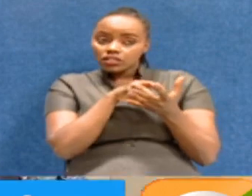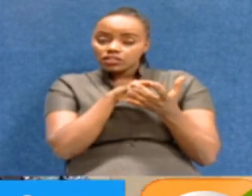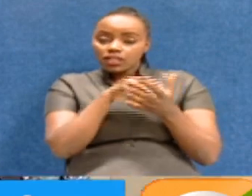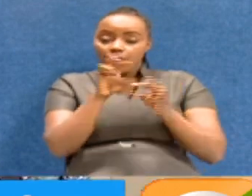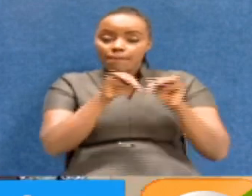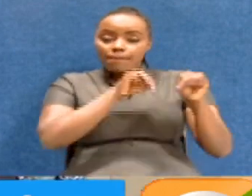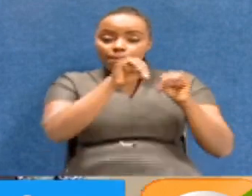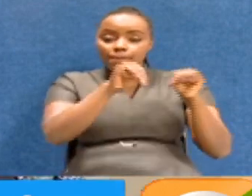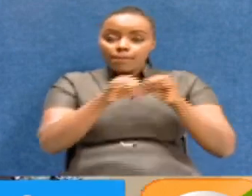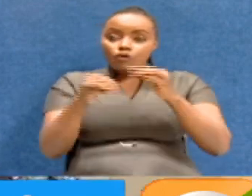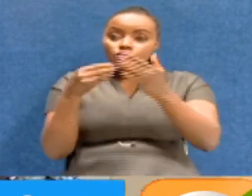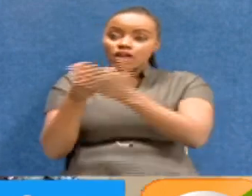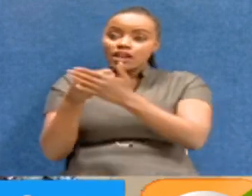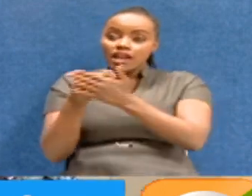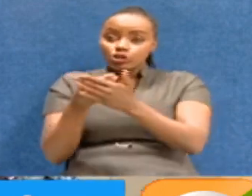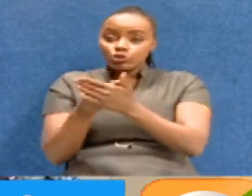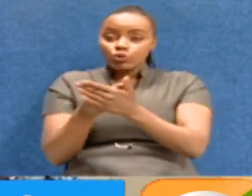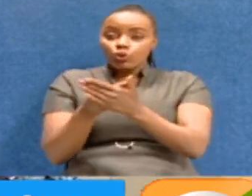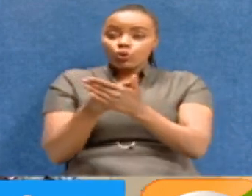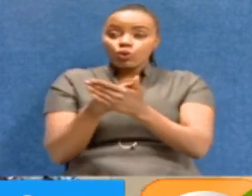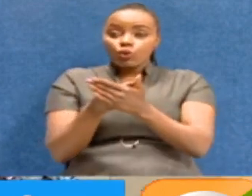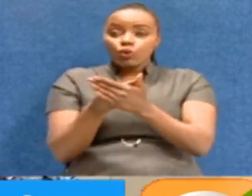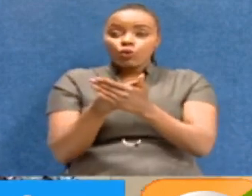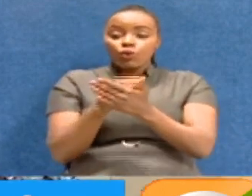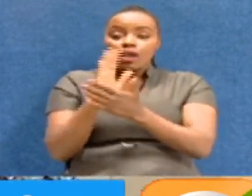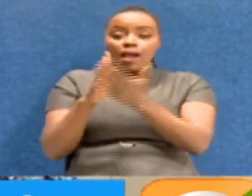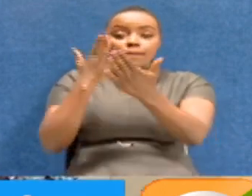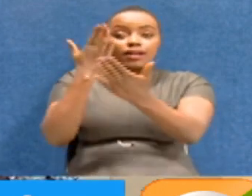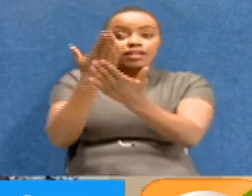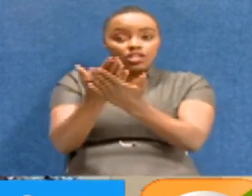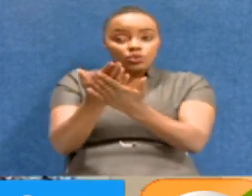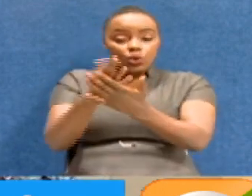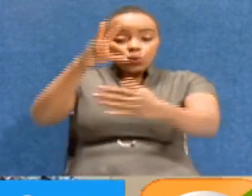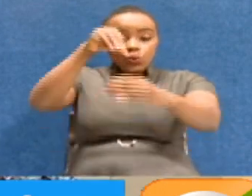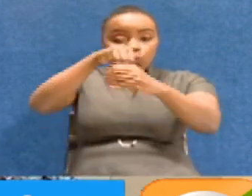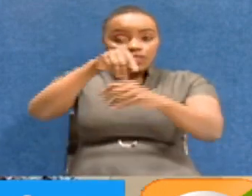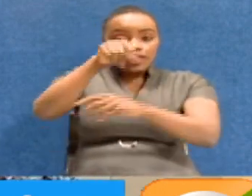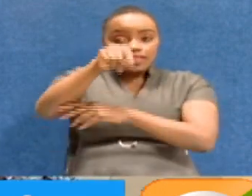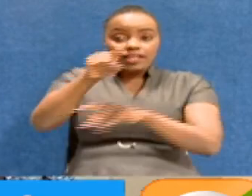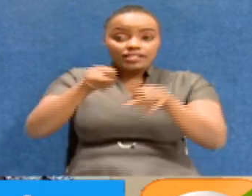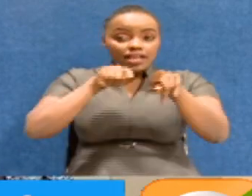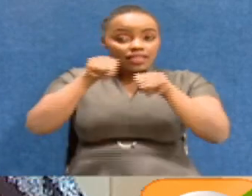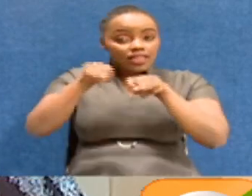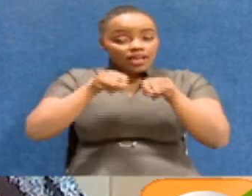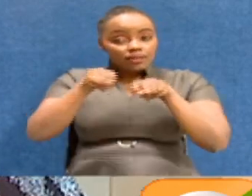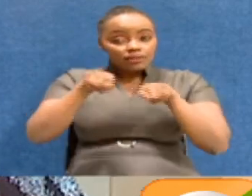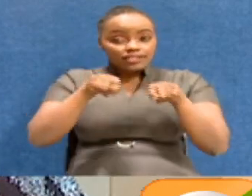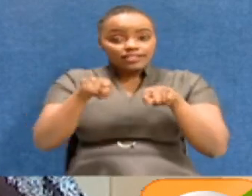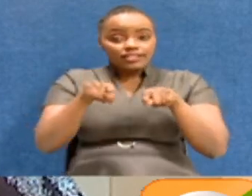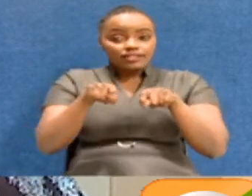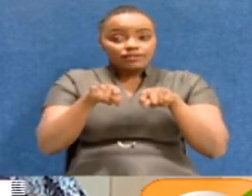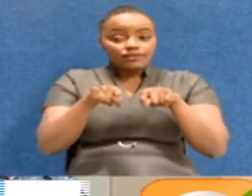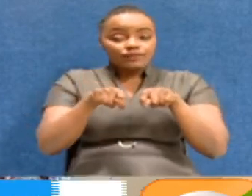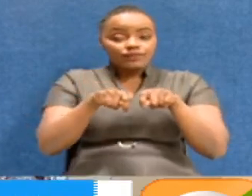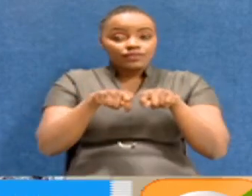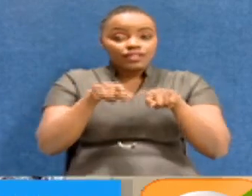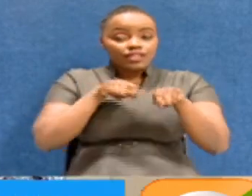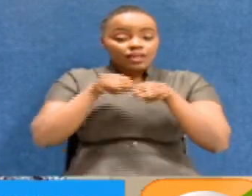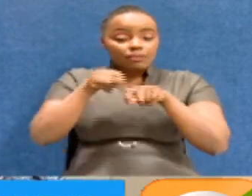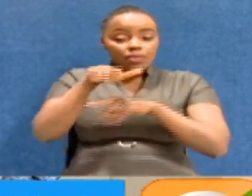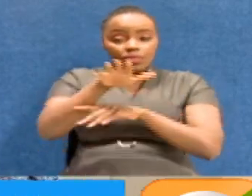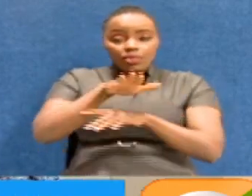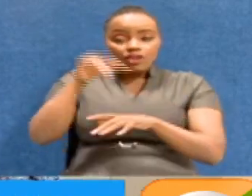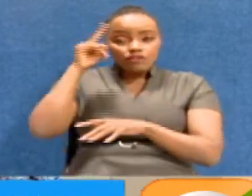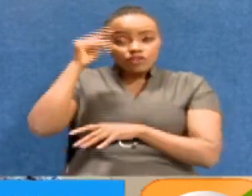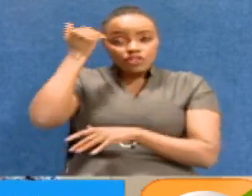to financial application within the administrative platform of the